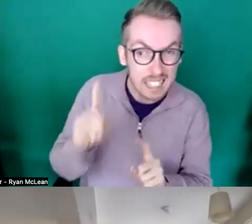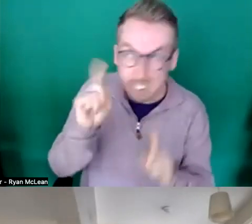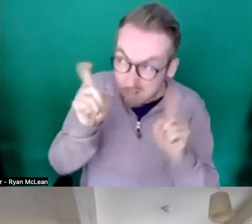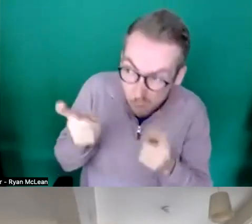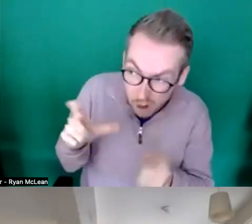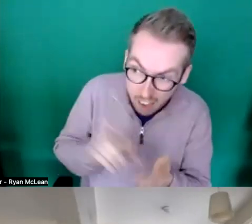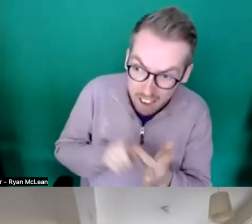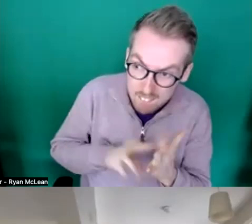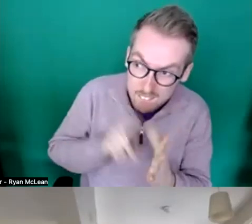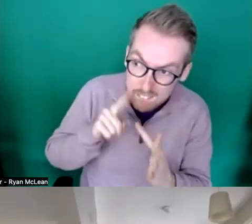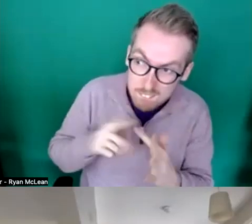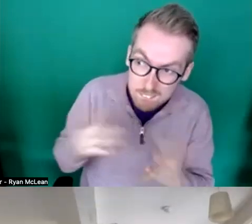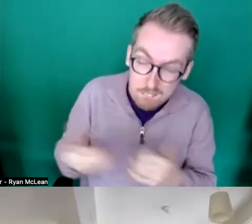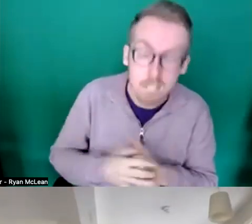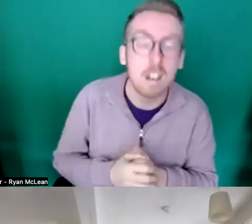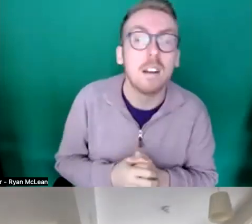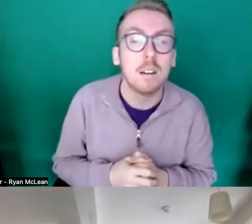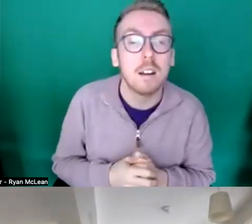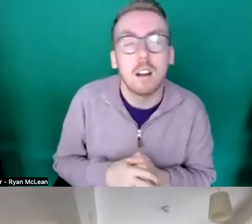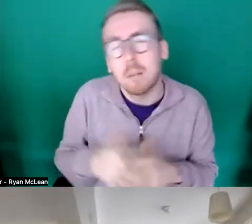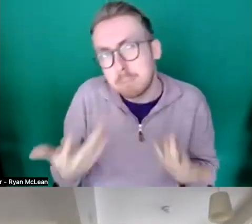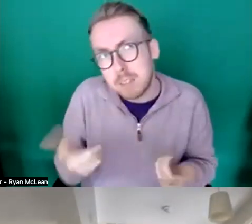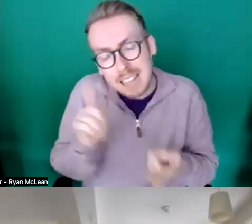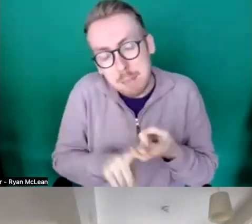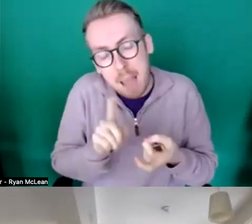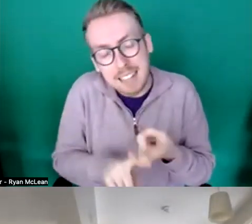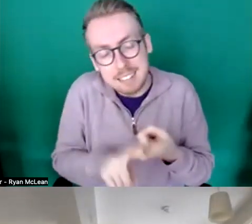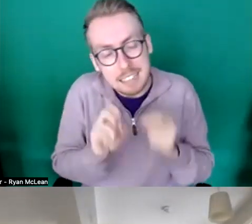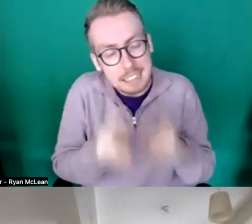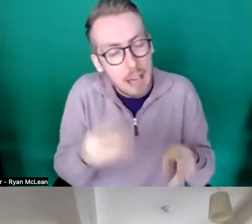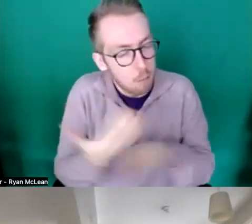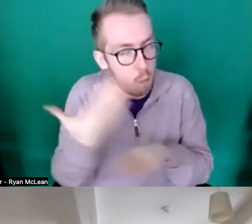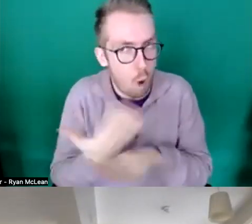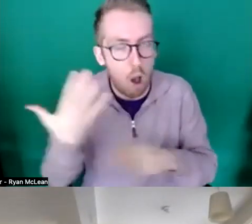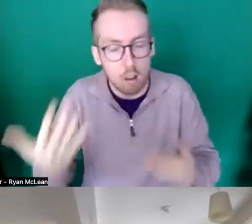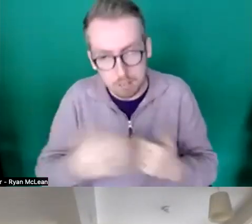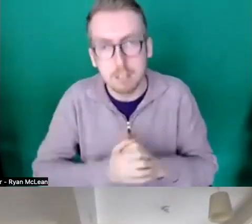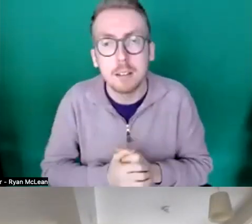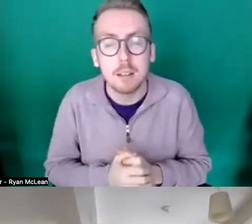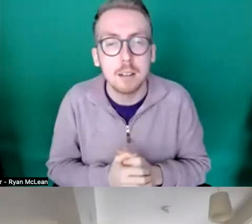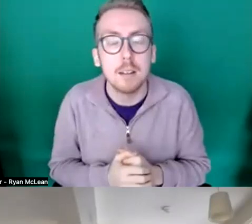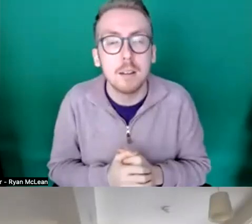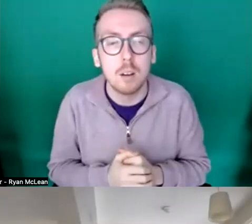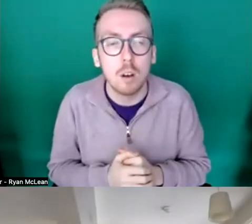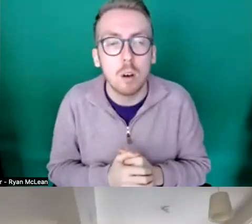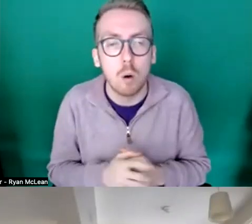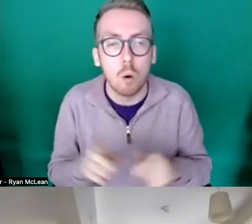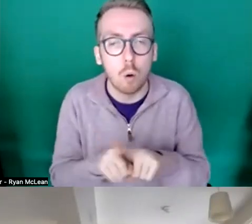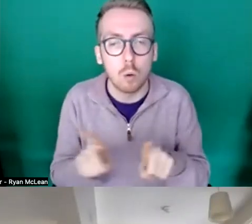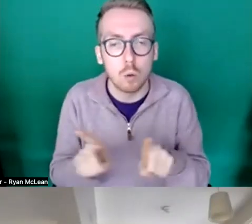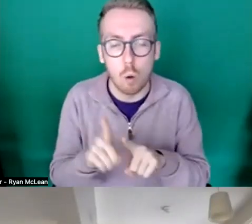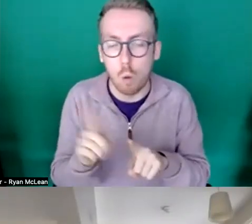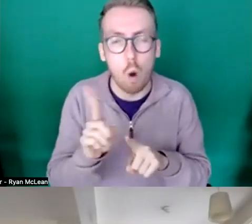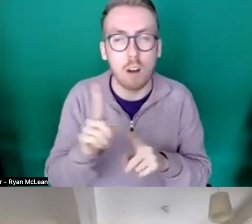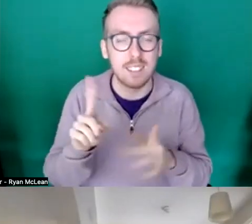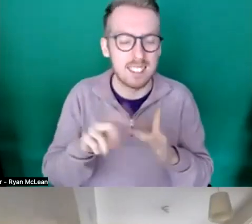um it it depends what the type of work is and also what sort of infrastructure you need for